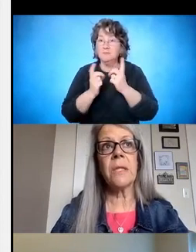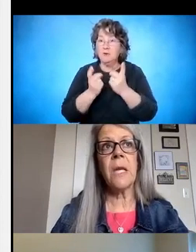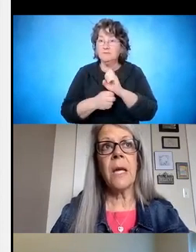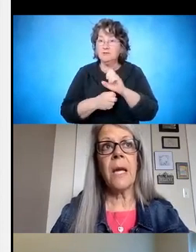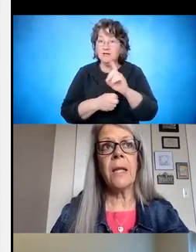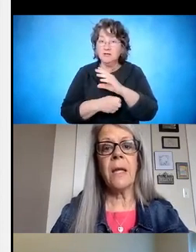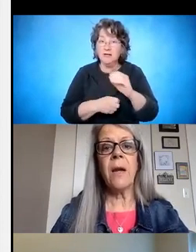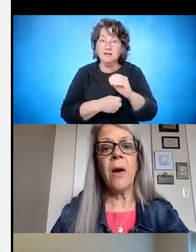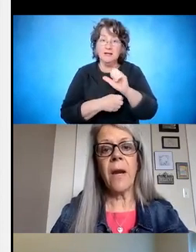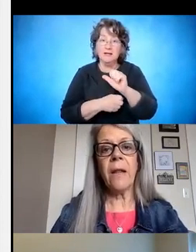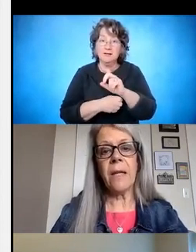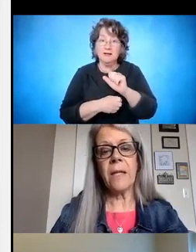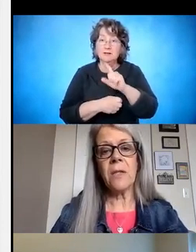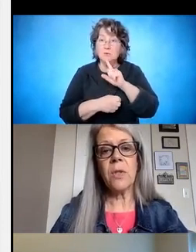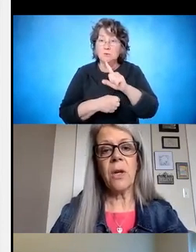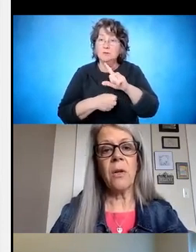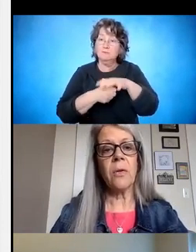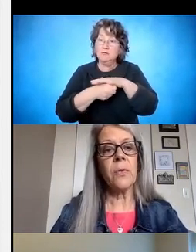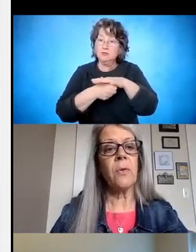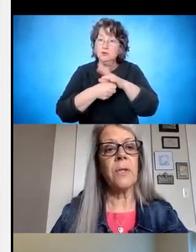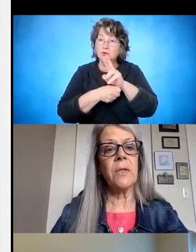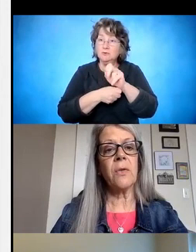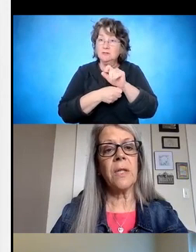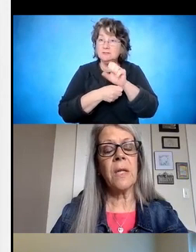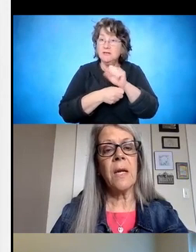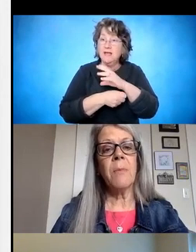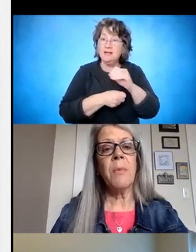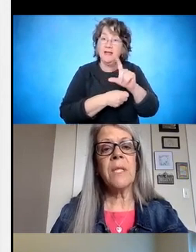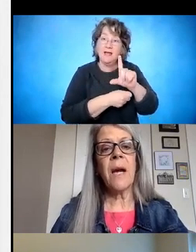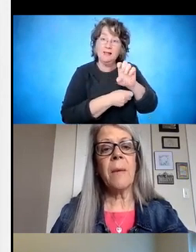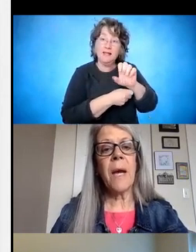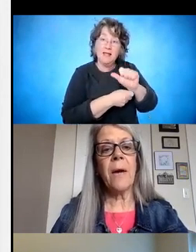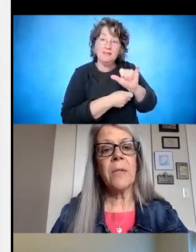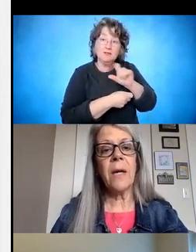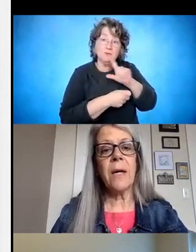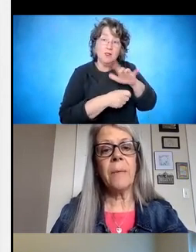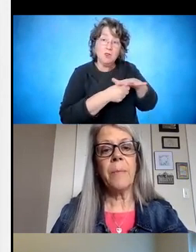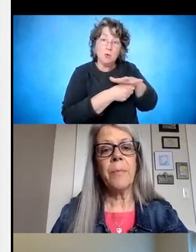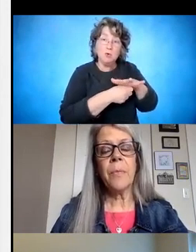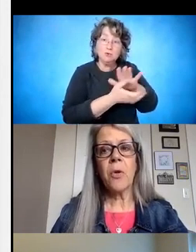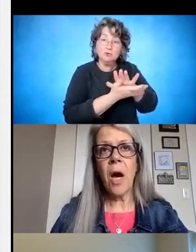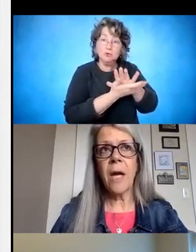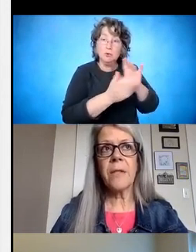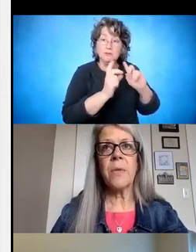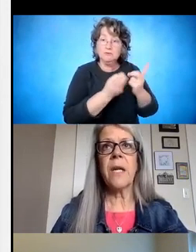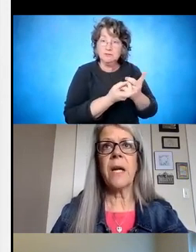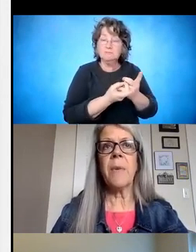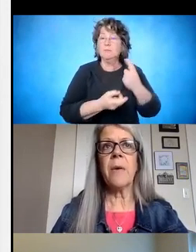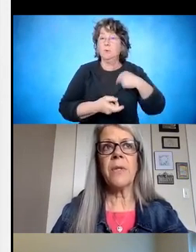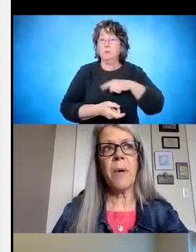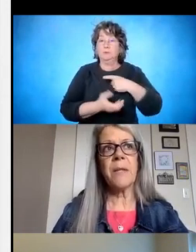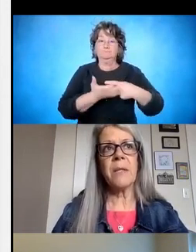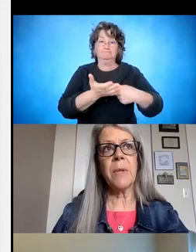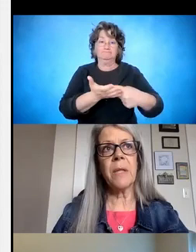units, and then our LEAs, which are our local school districts. But we talk about costs, we talk